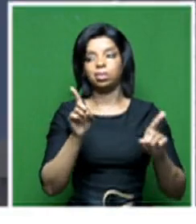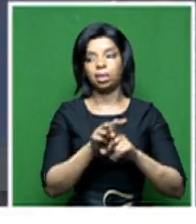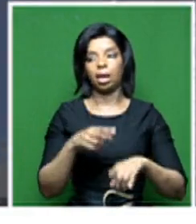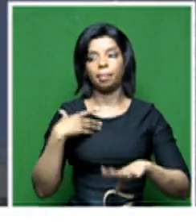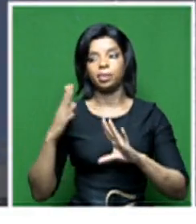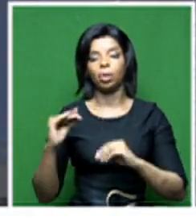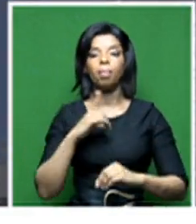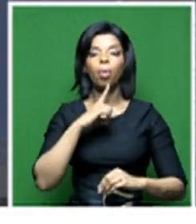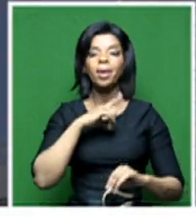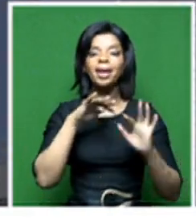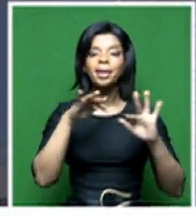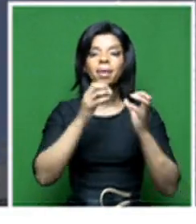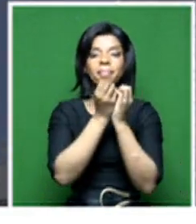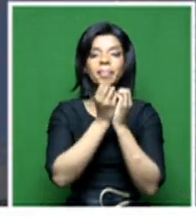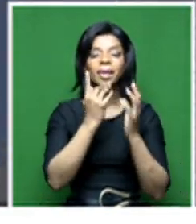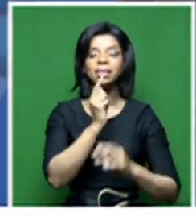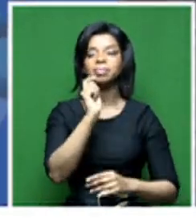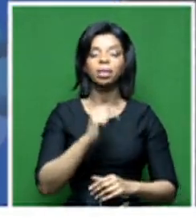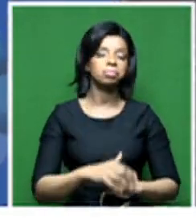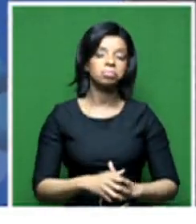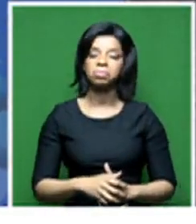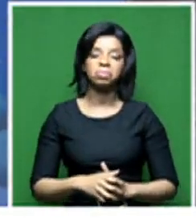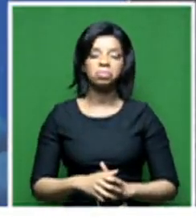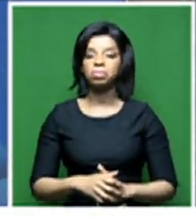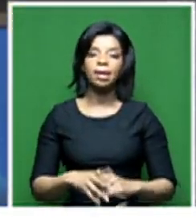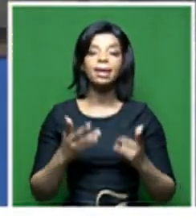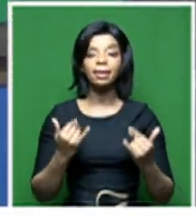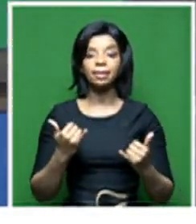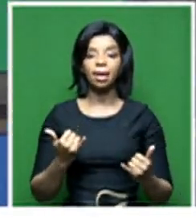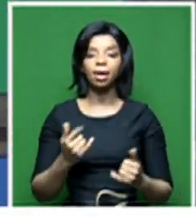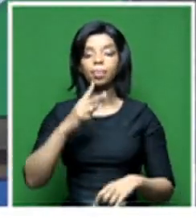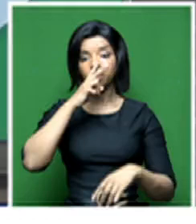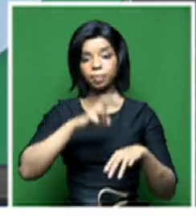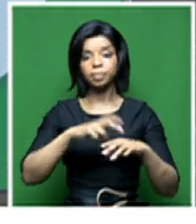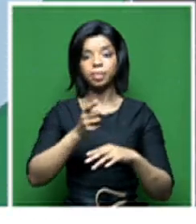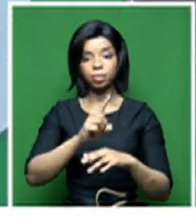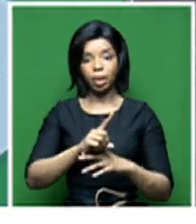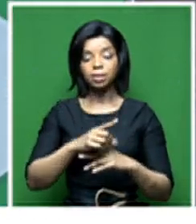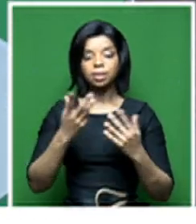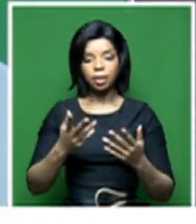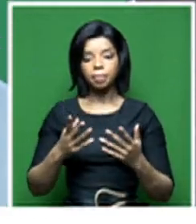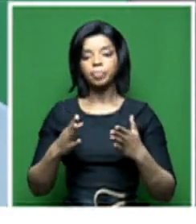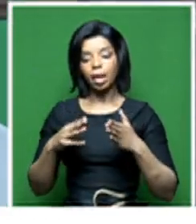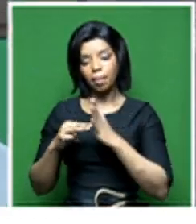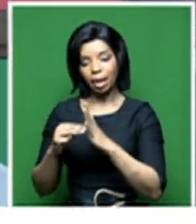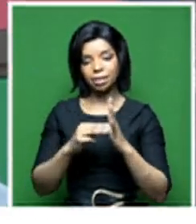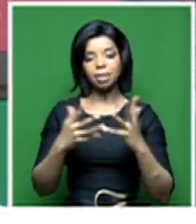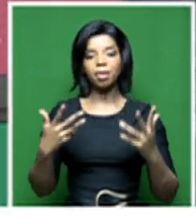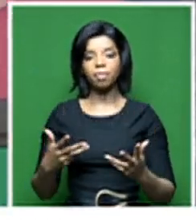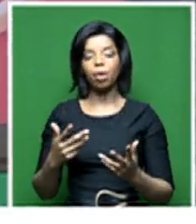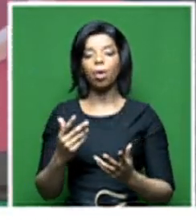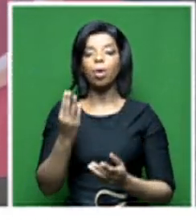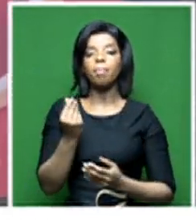becomes a spiral downwards. And so you have to review the mechanisms of revenue and collection and it would